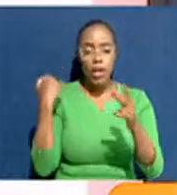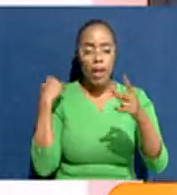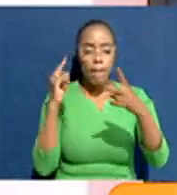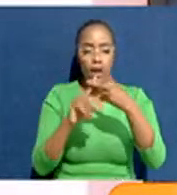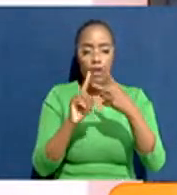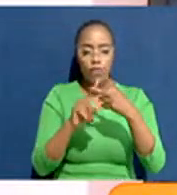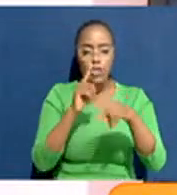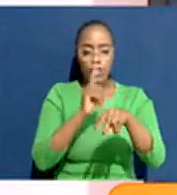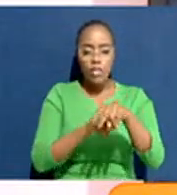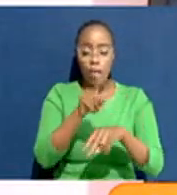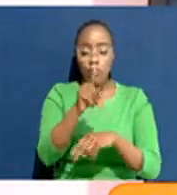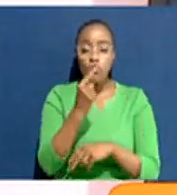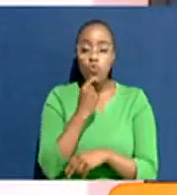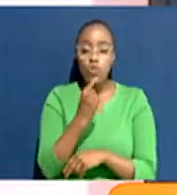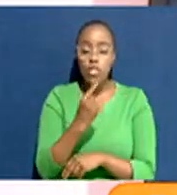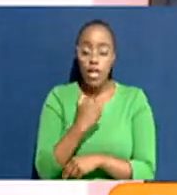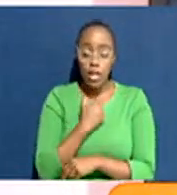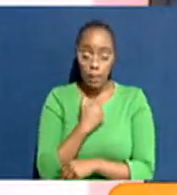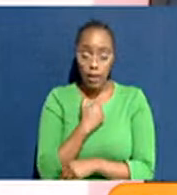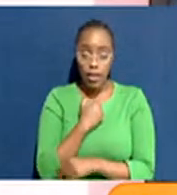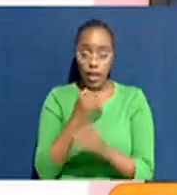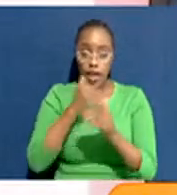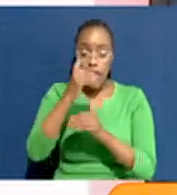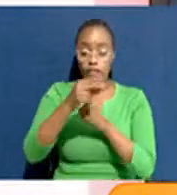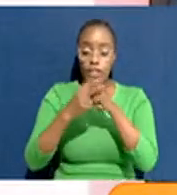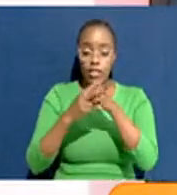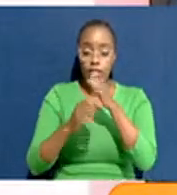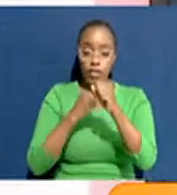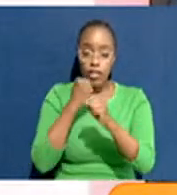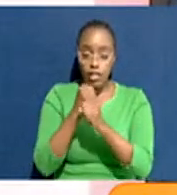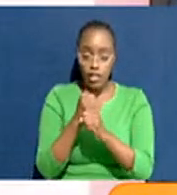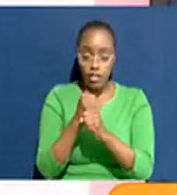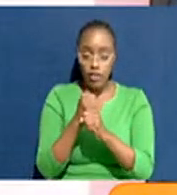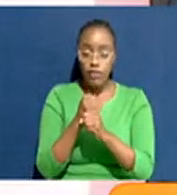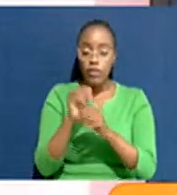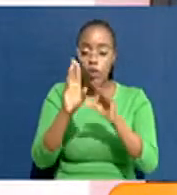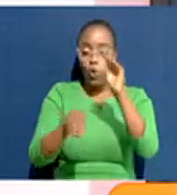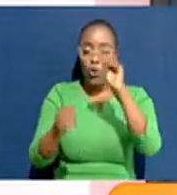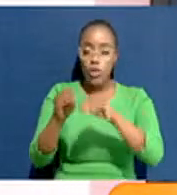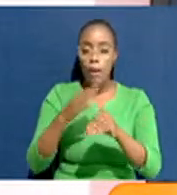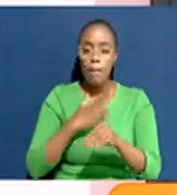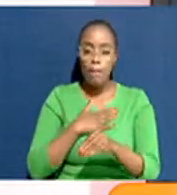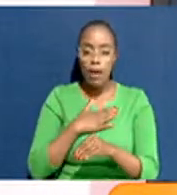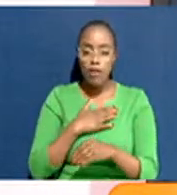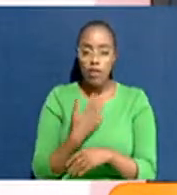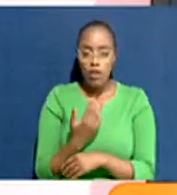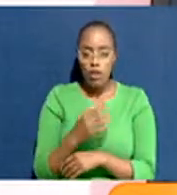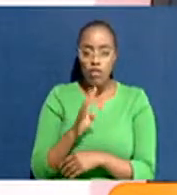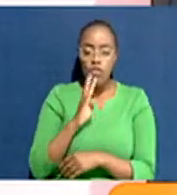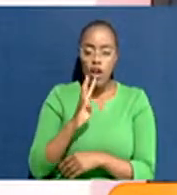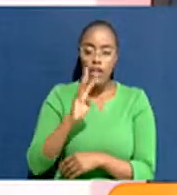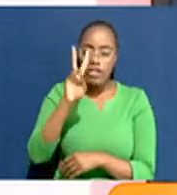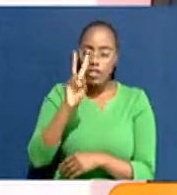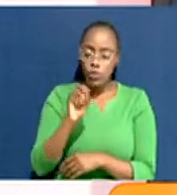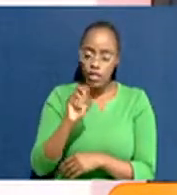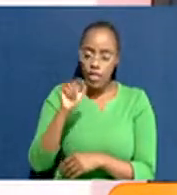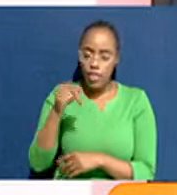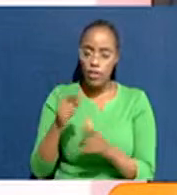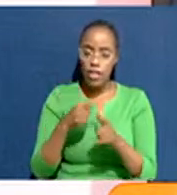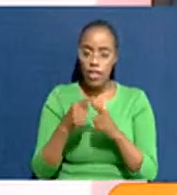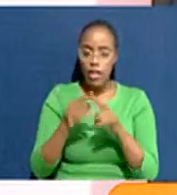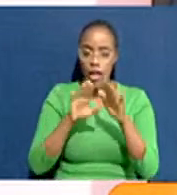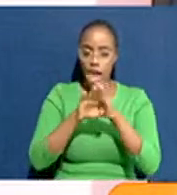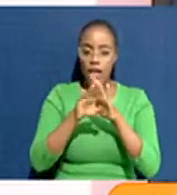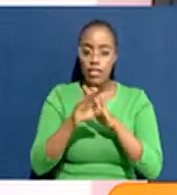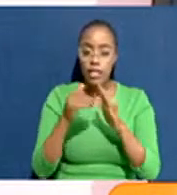when you tell me that after seven years of contributing my $420,000, I will have